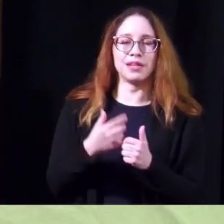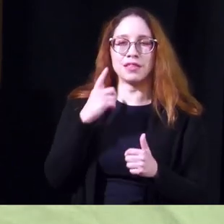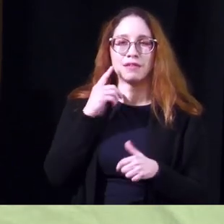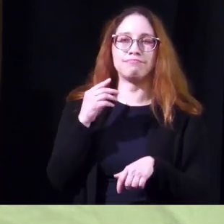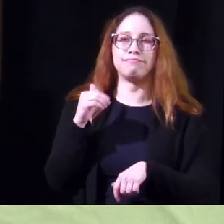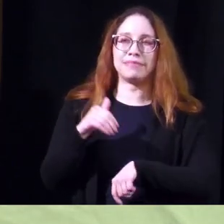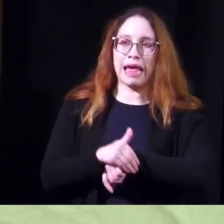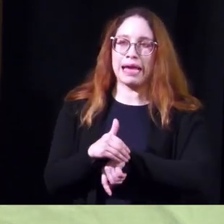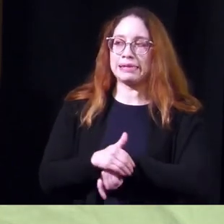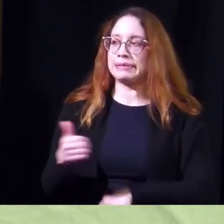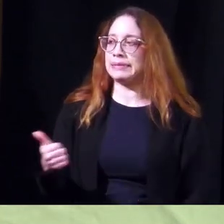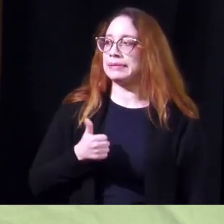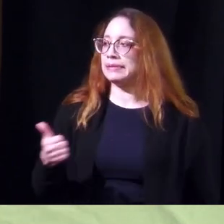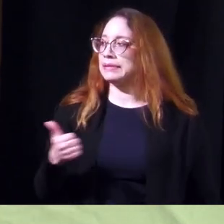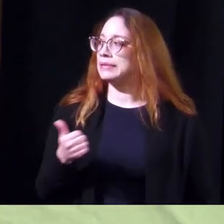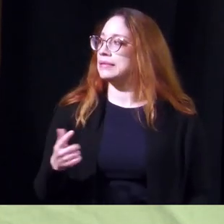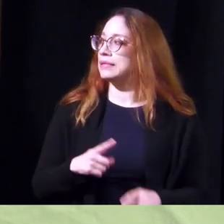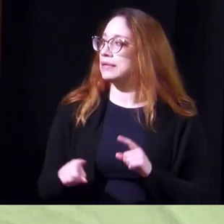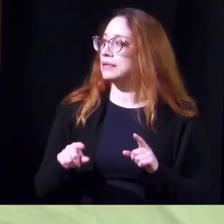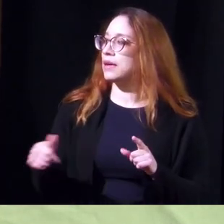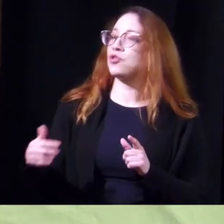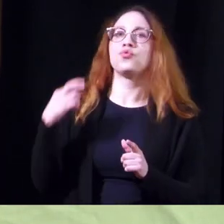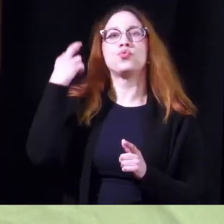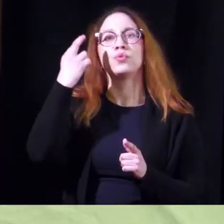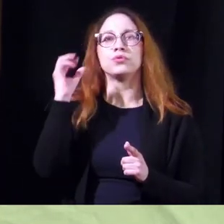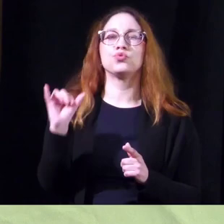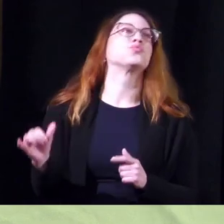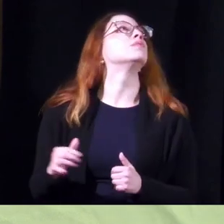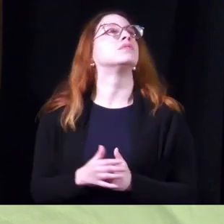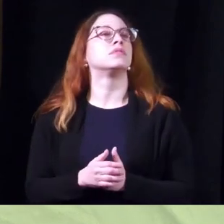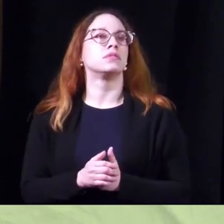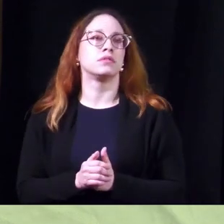frequency and there could be other reasons as well